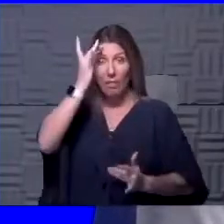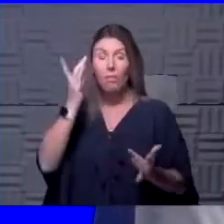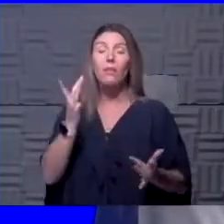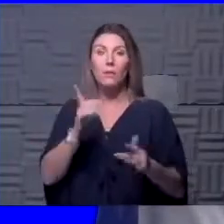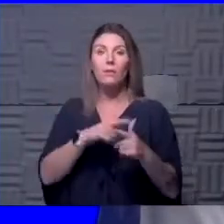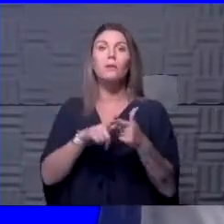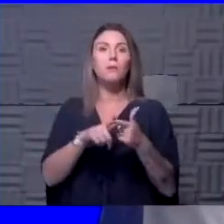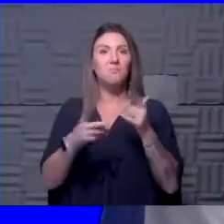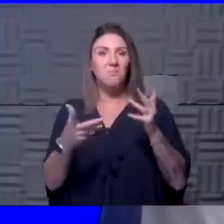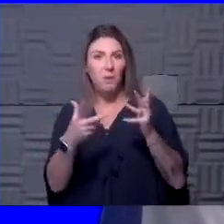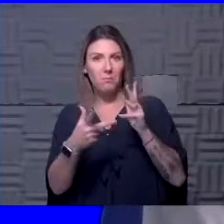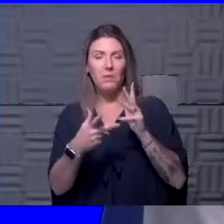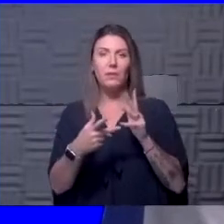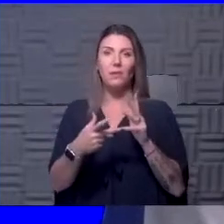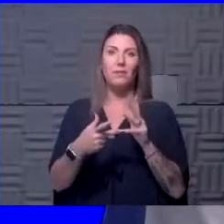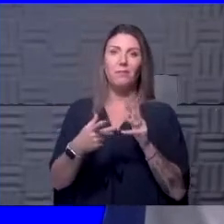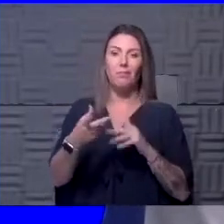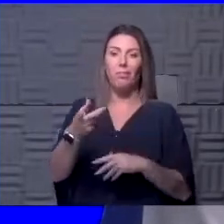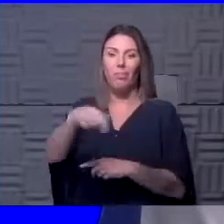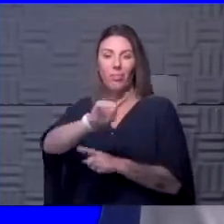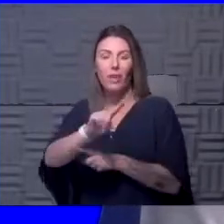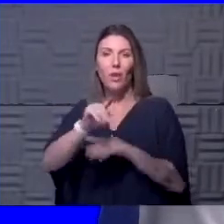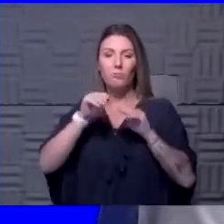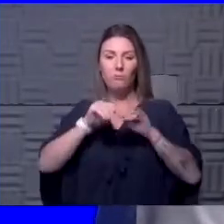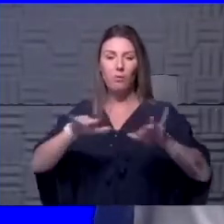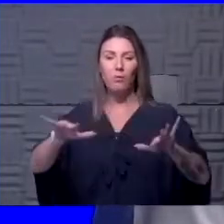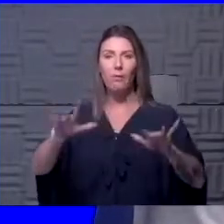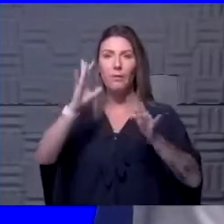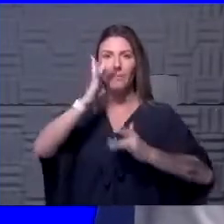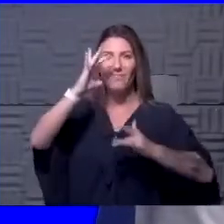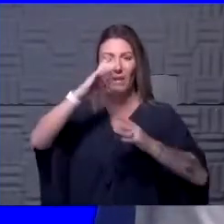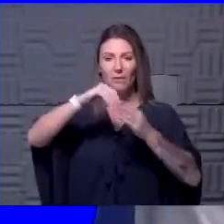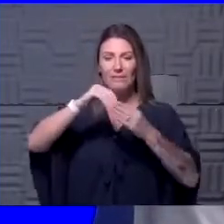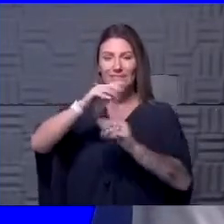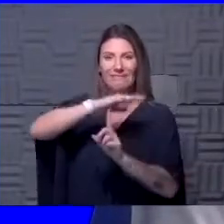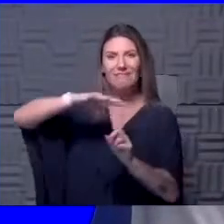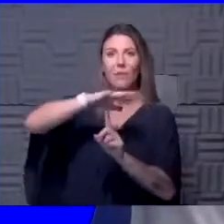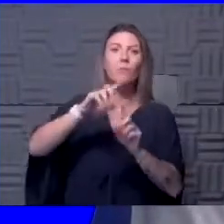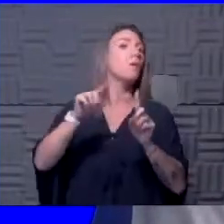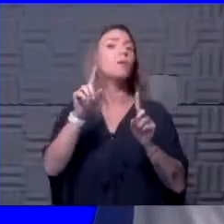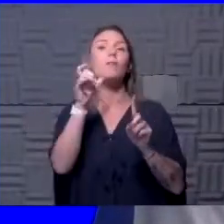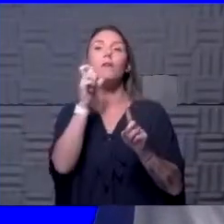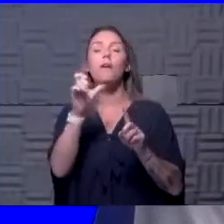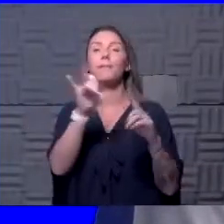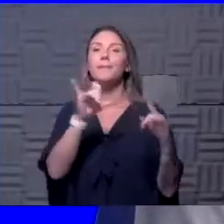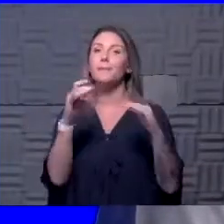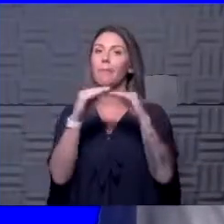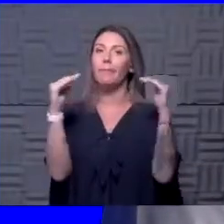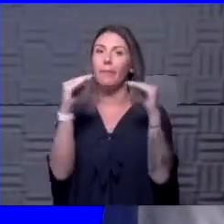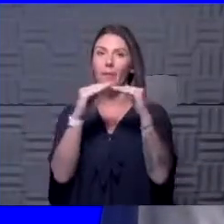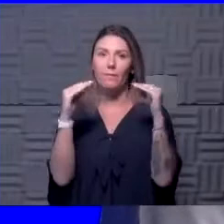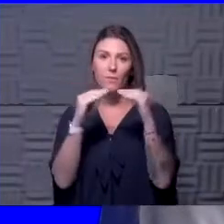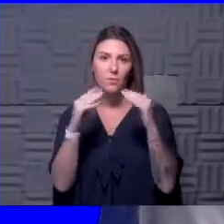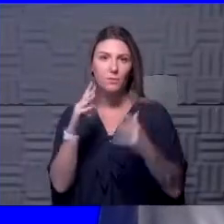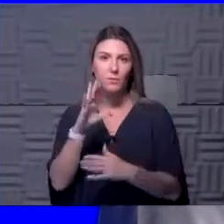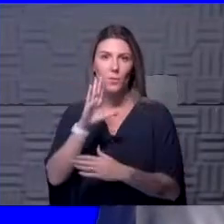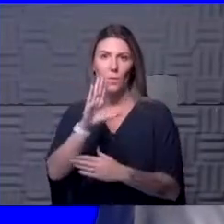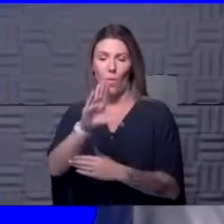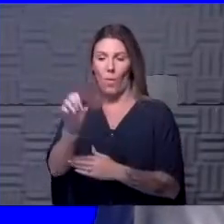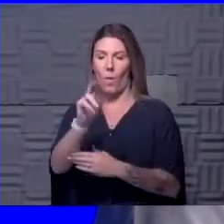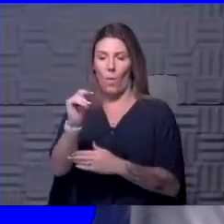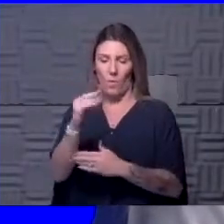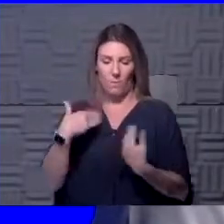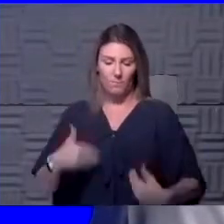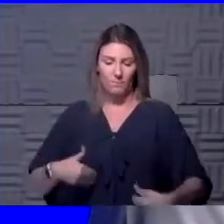be expressing virus into the environment, but it's probably not going to be at the levels that your own body has